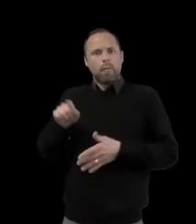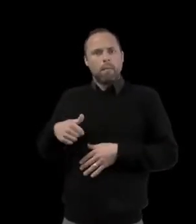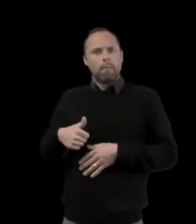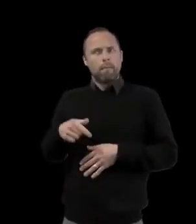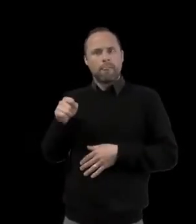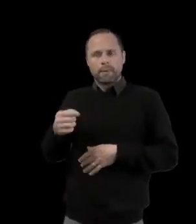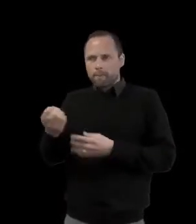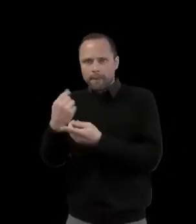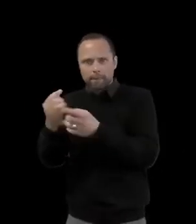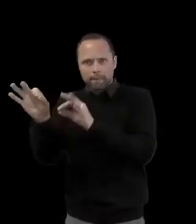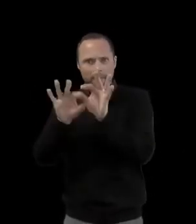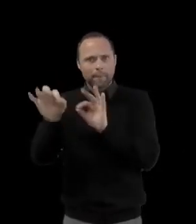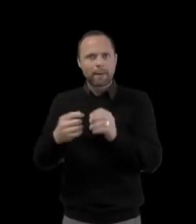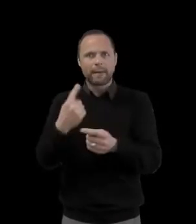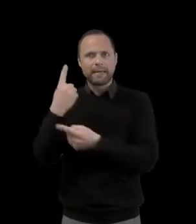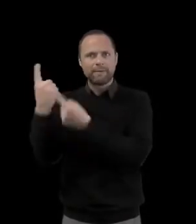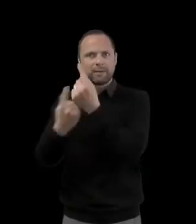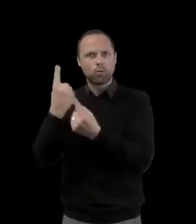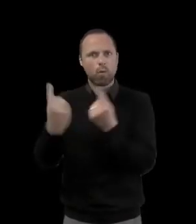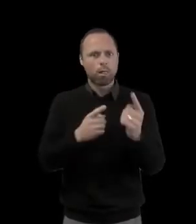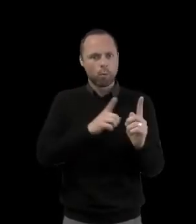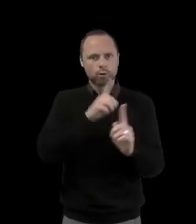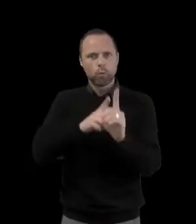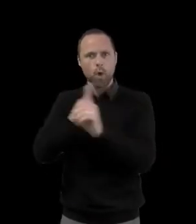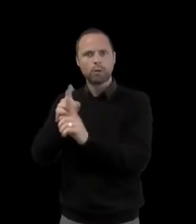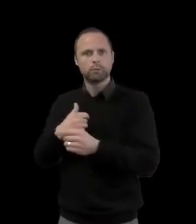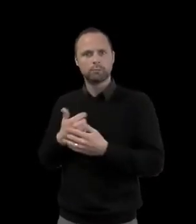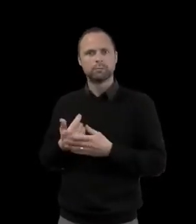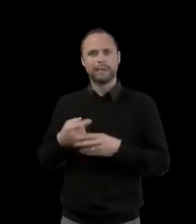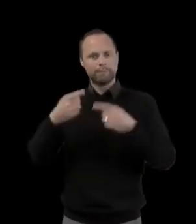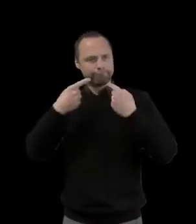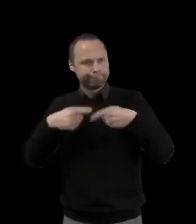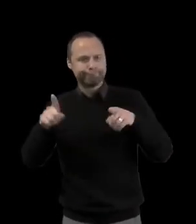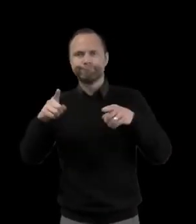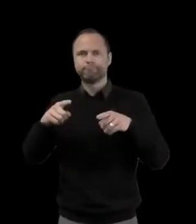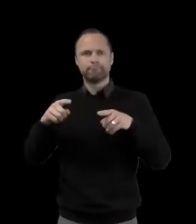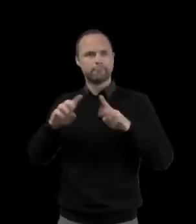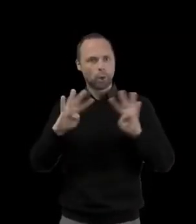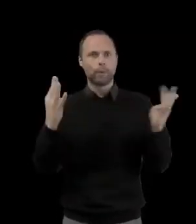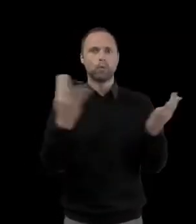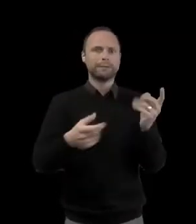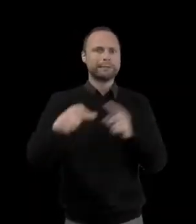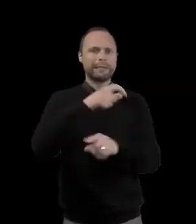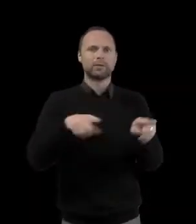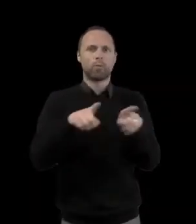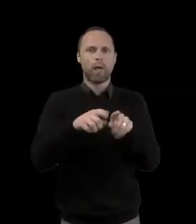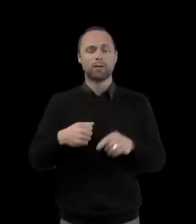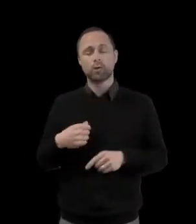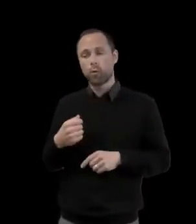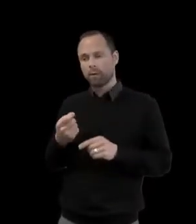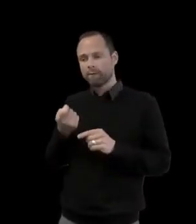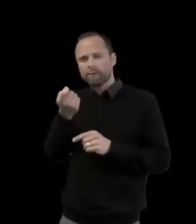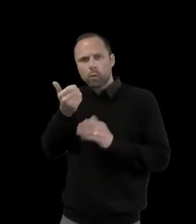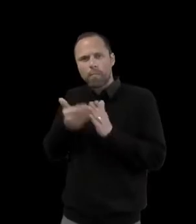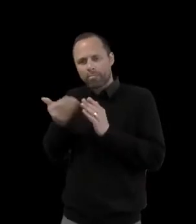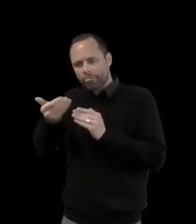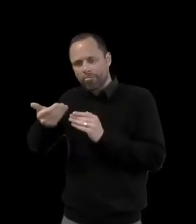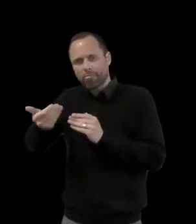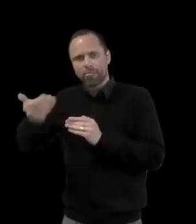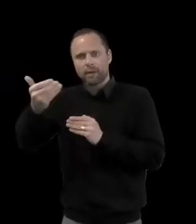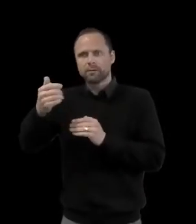And I think that's something that God's been teaching me personally during this time, because hopefully as the months progress and we